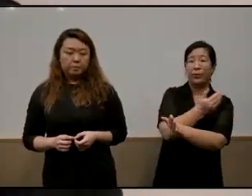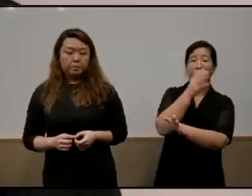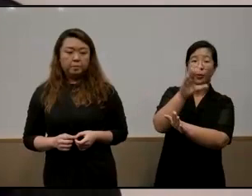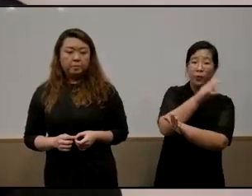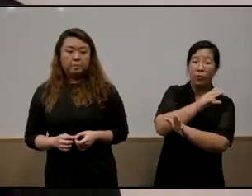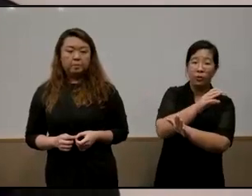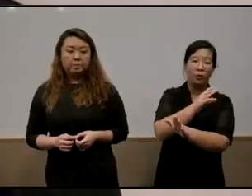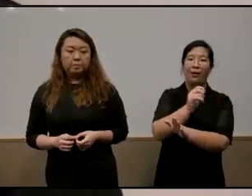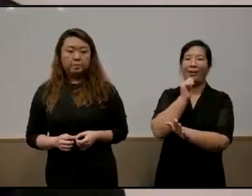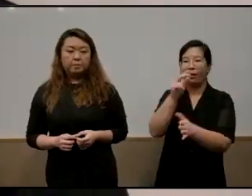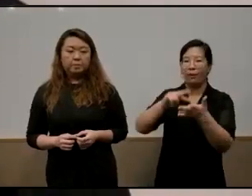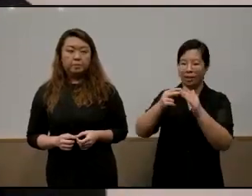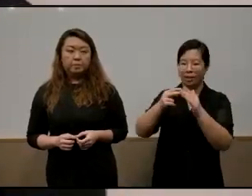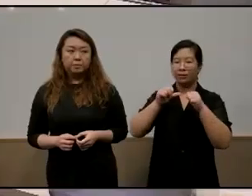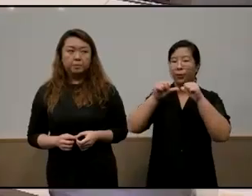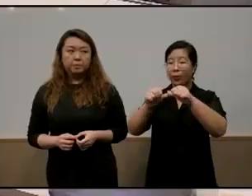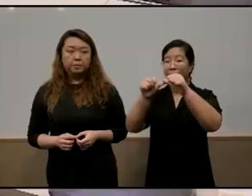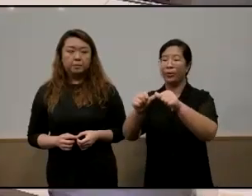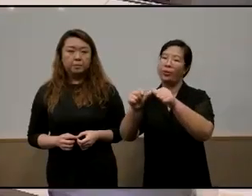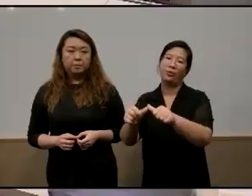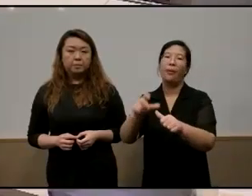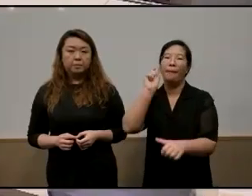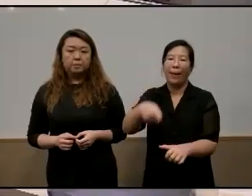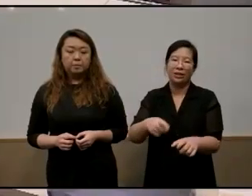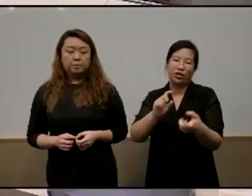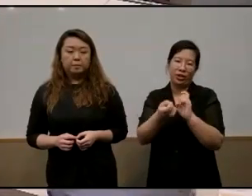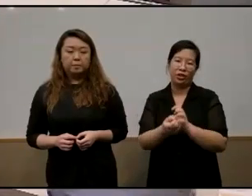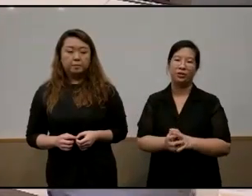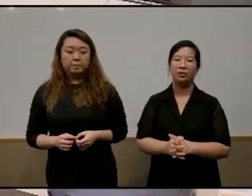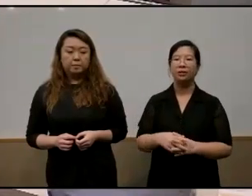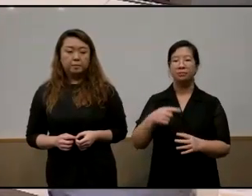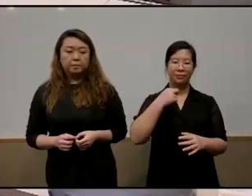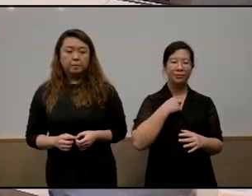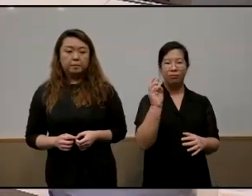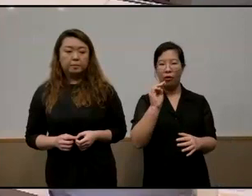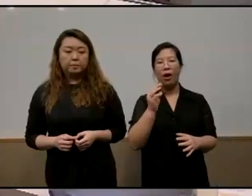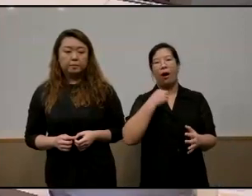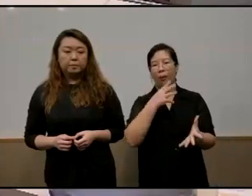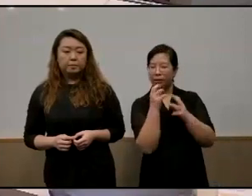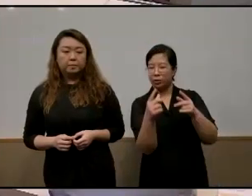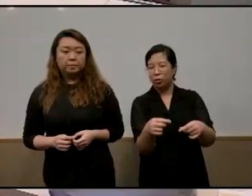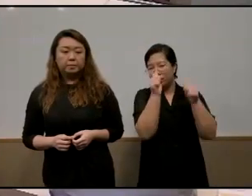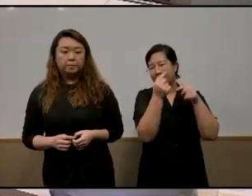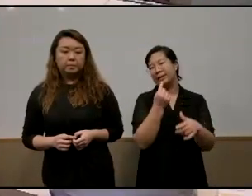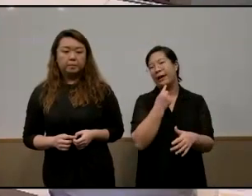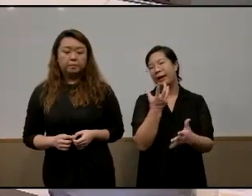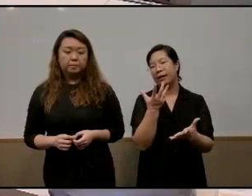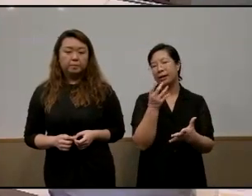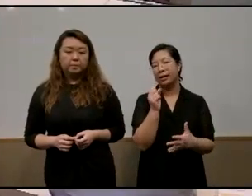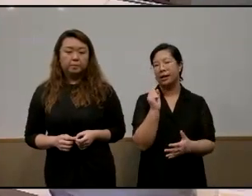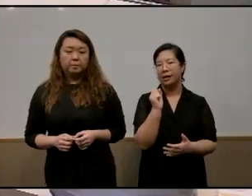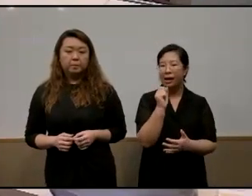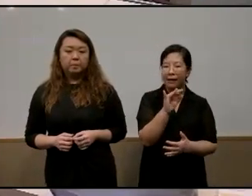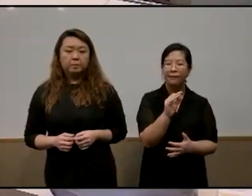future we need to change it i want to quickly say that um if if the the um